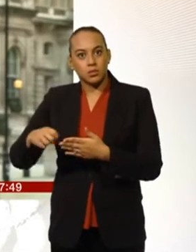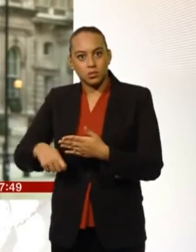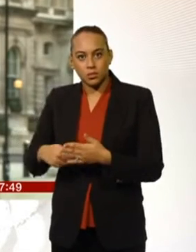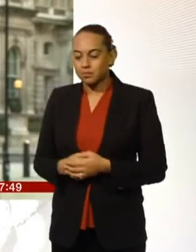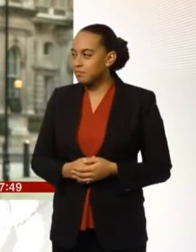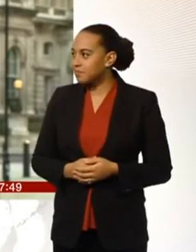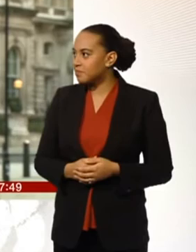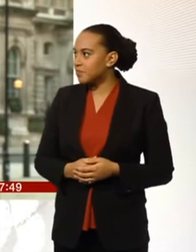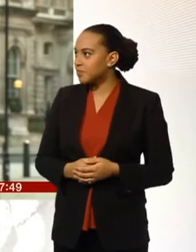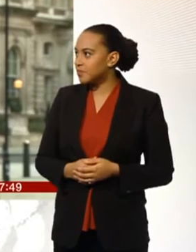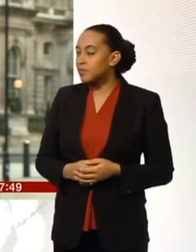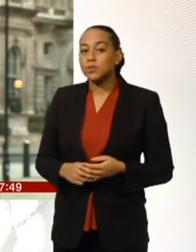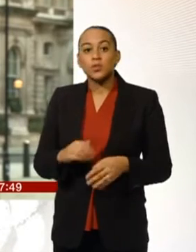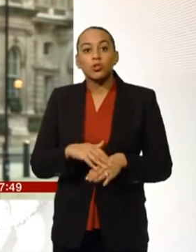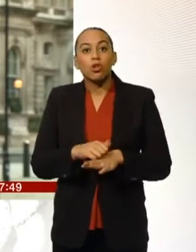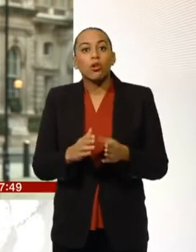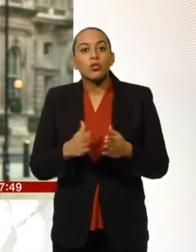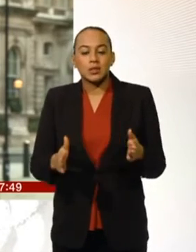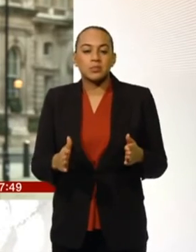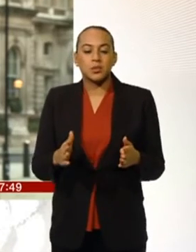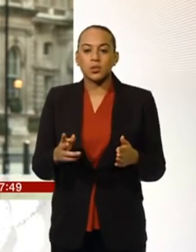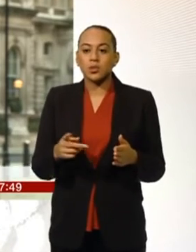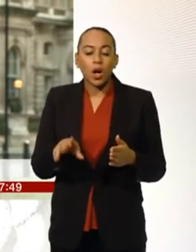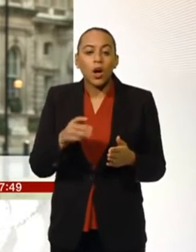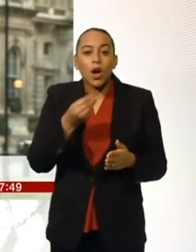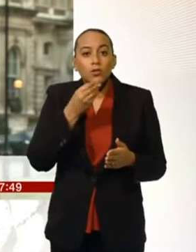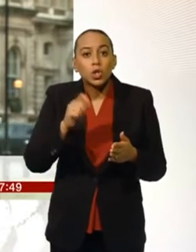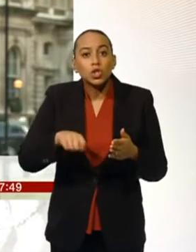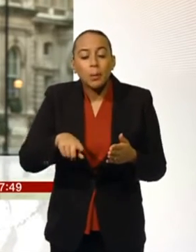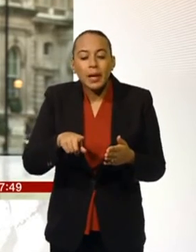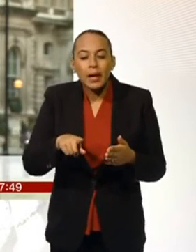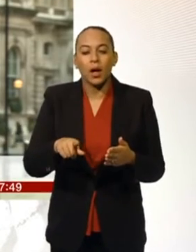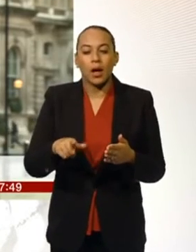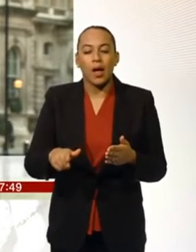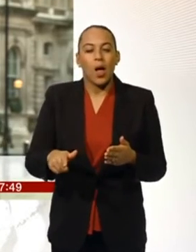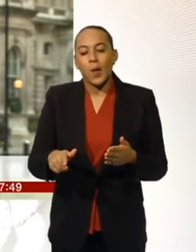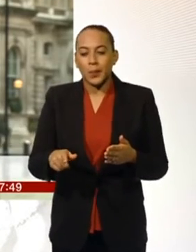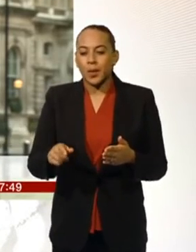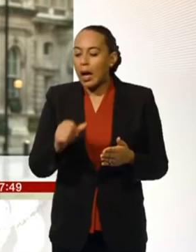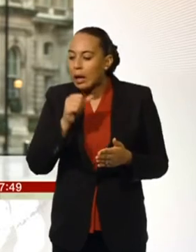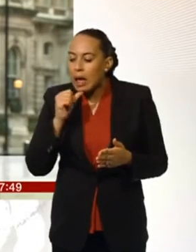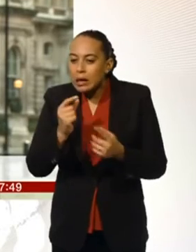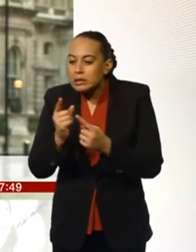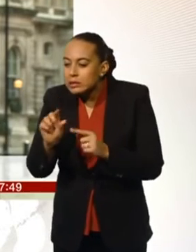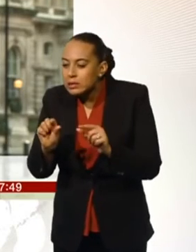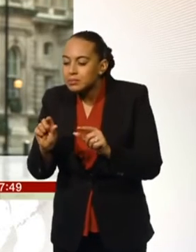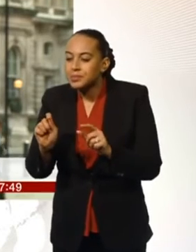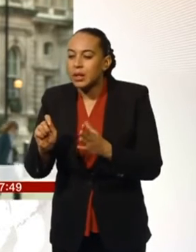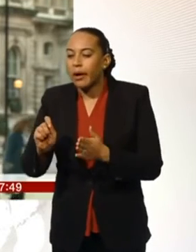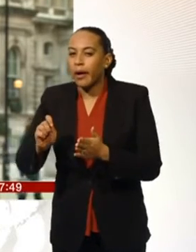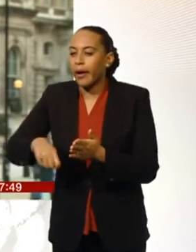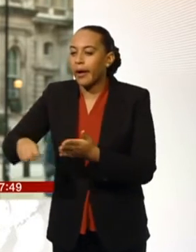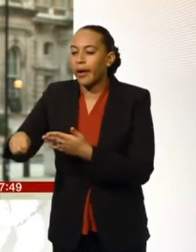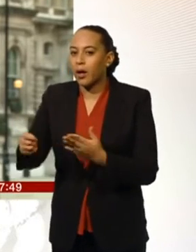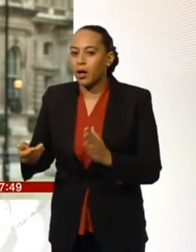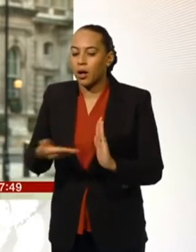Shoppers at Christmas do tend to push the boat out. They do tend to spend a little bit extra on the Christmas meal and meals in the run-up to Christmas.